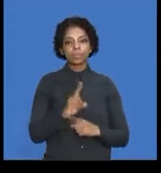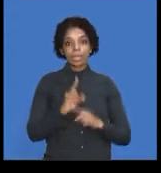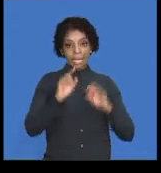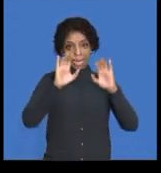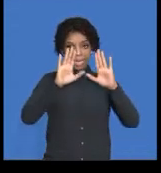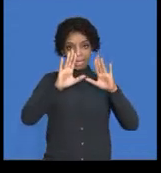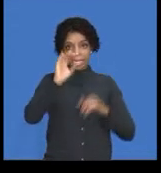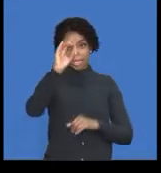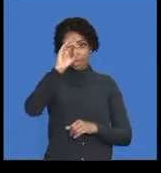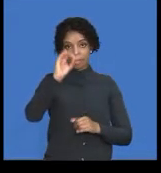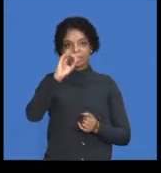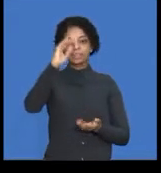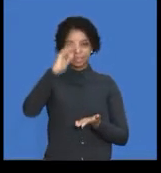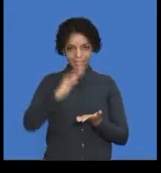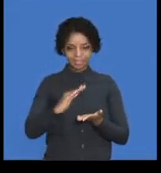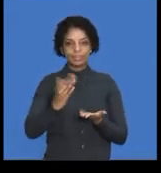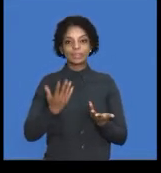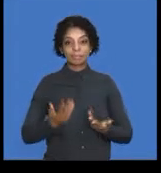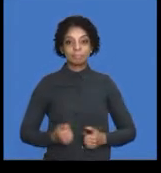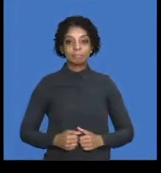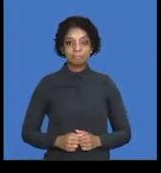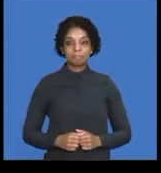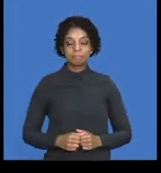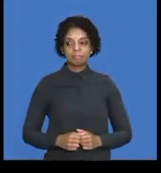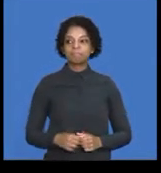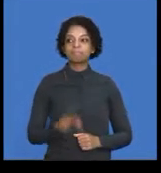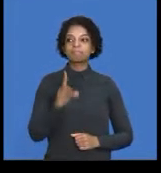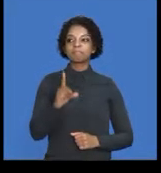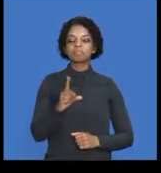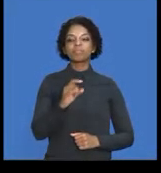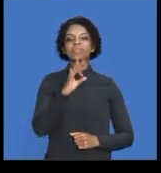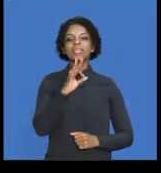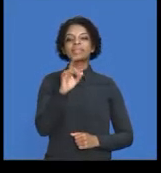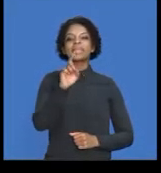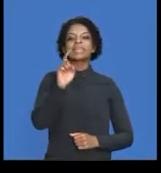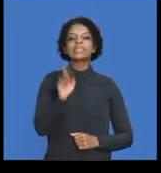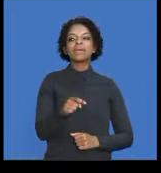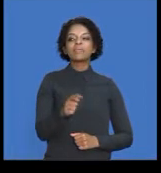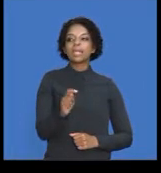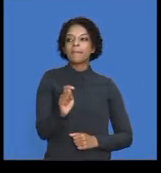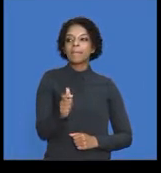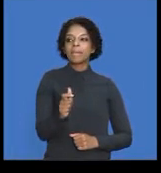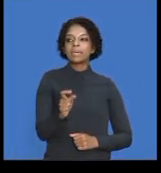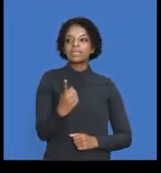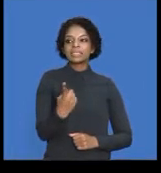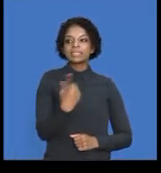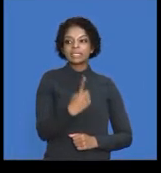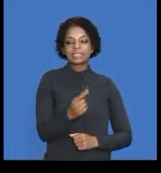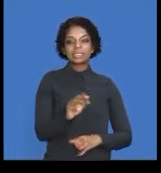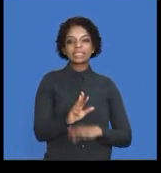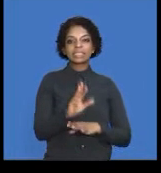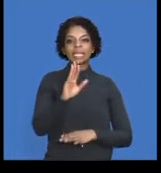% discount relating to a payment that we made of 3,000 Rand on the 19th of February.